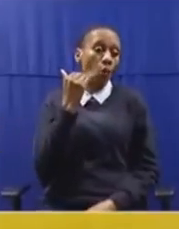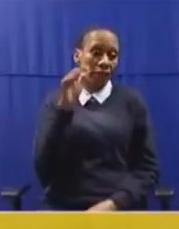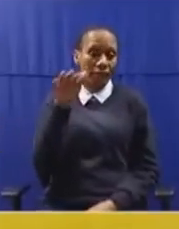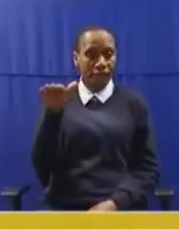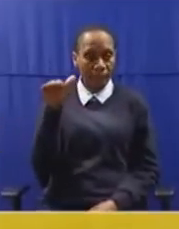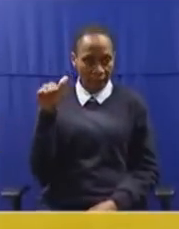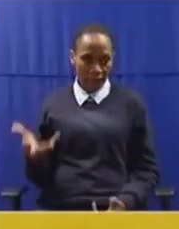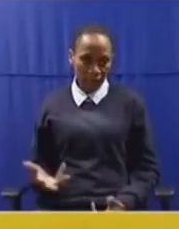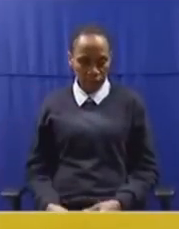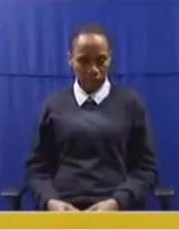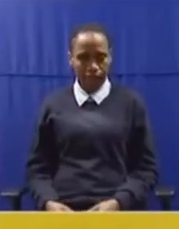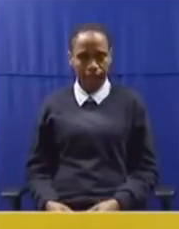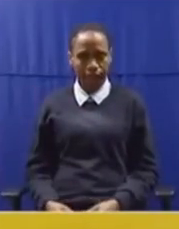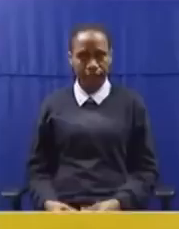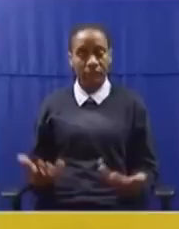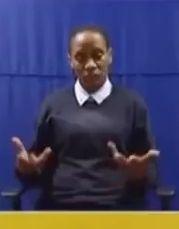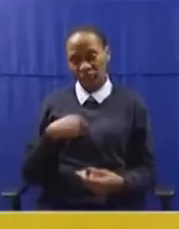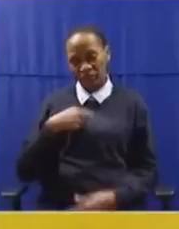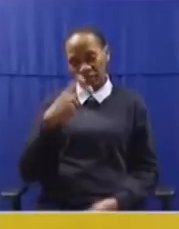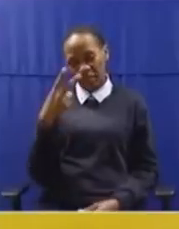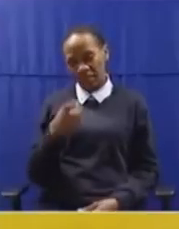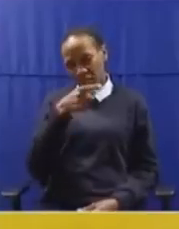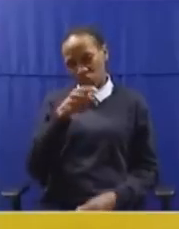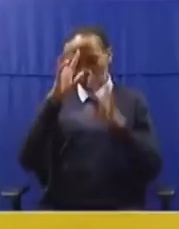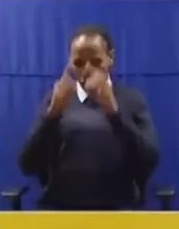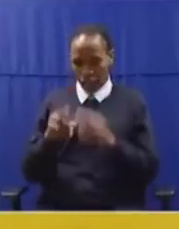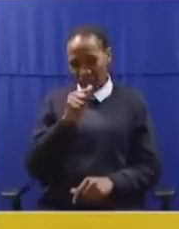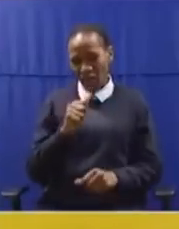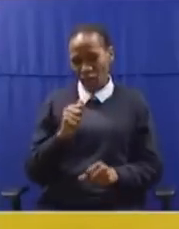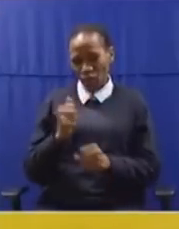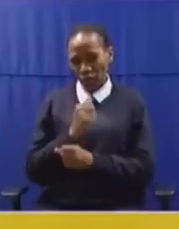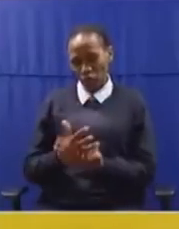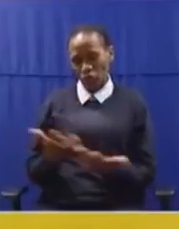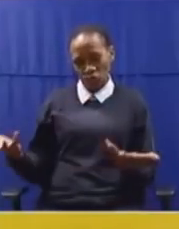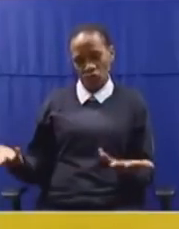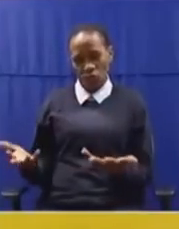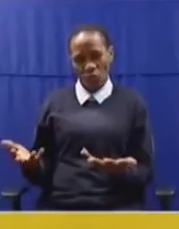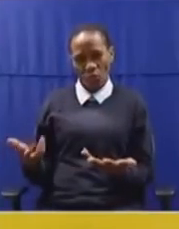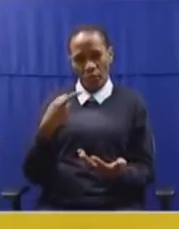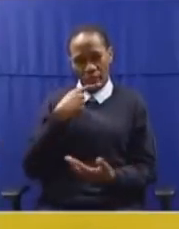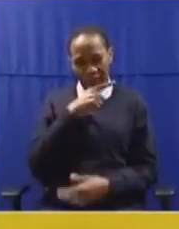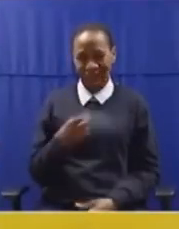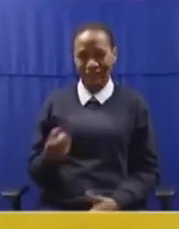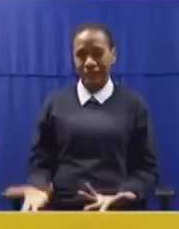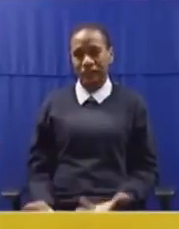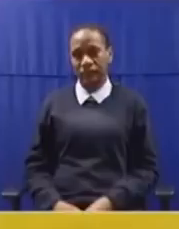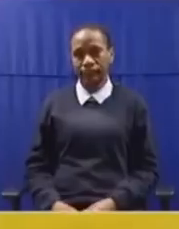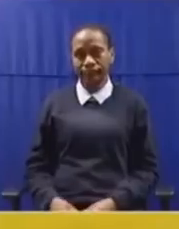If anything, this is a deliberate decision to ridicule black people and land struggles. Mr. President,